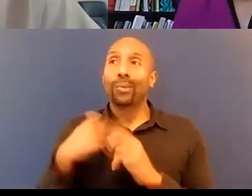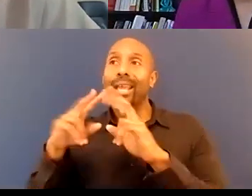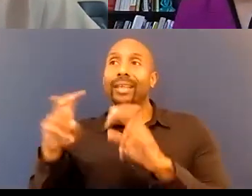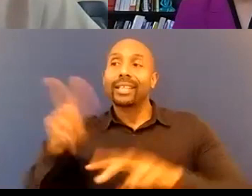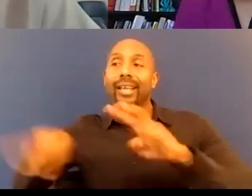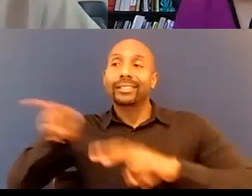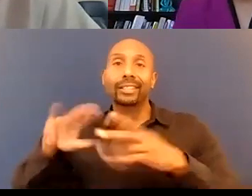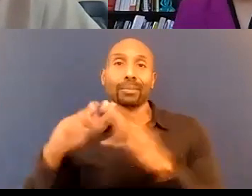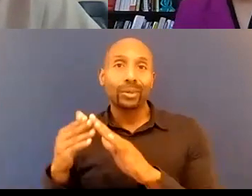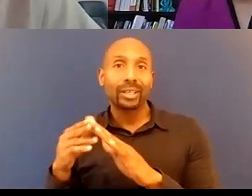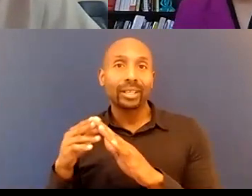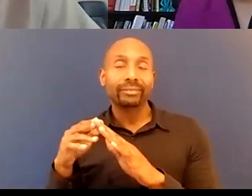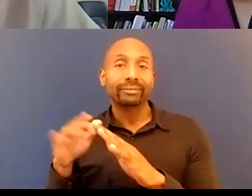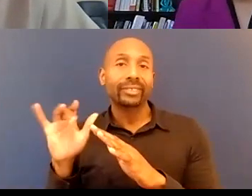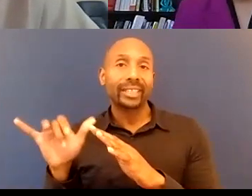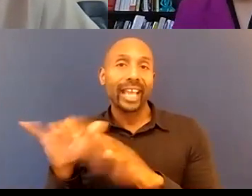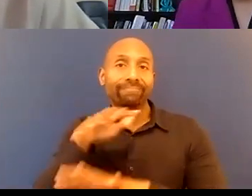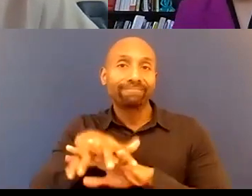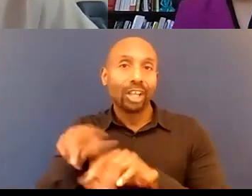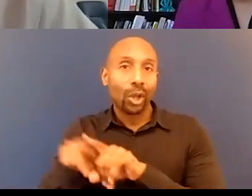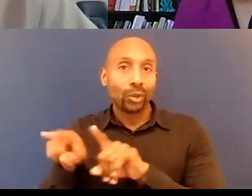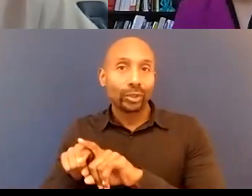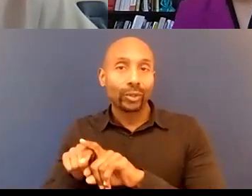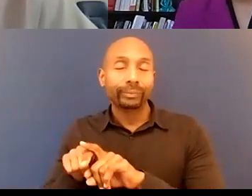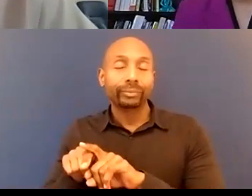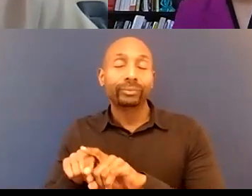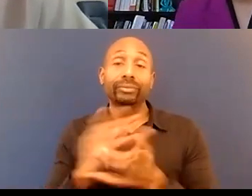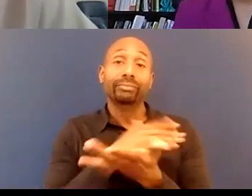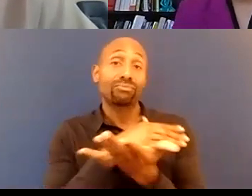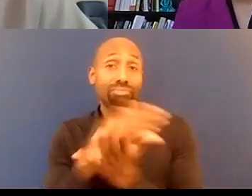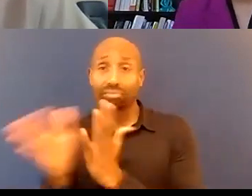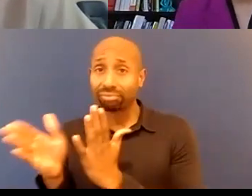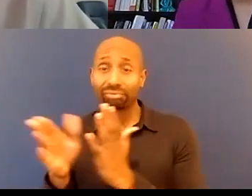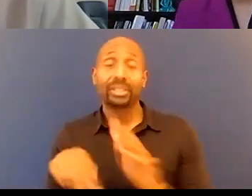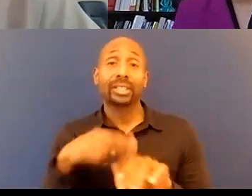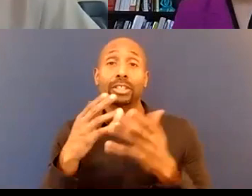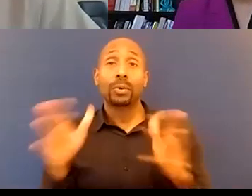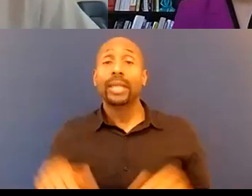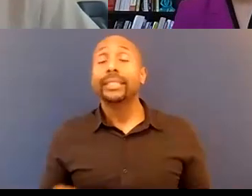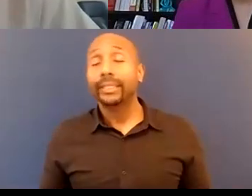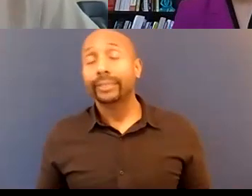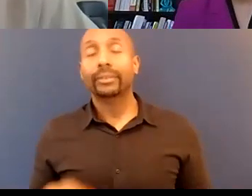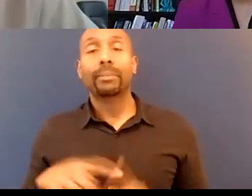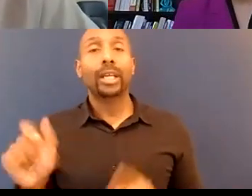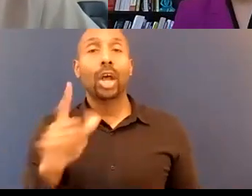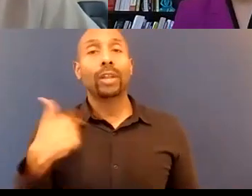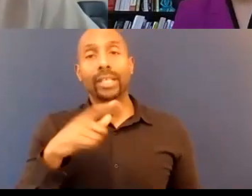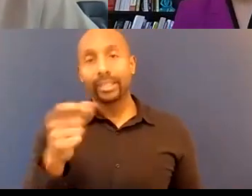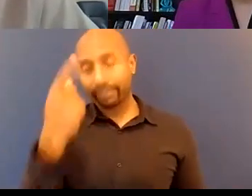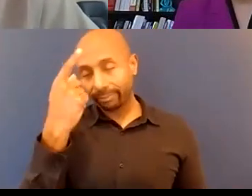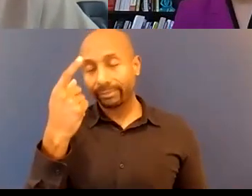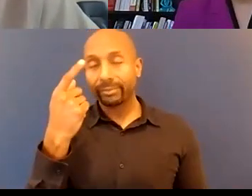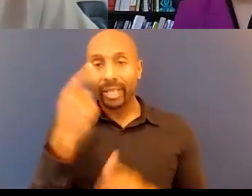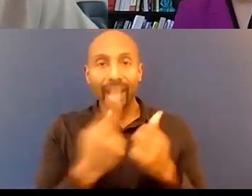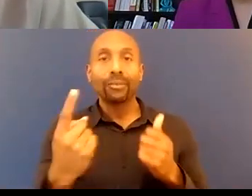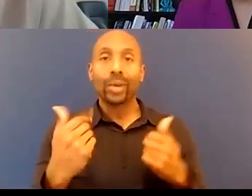across the board but we really need to you know understand that everybody's got a role to